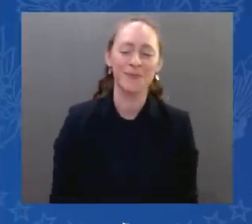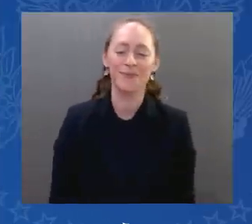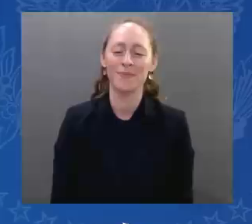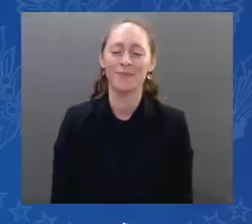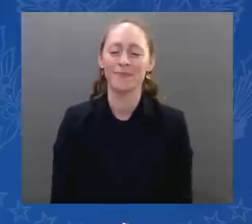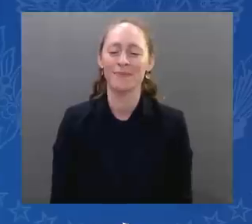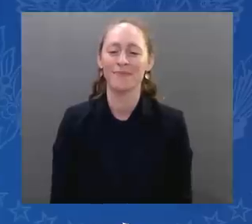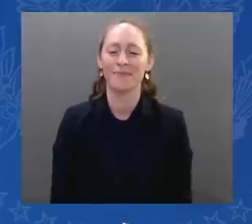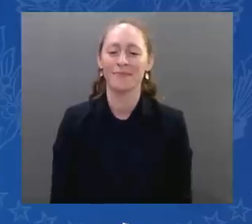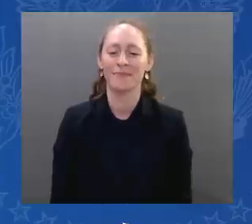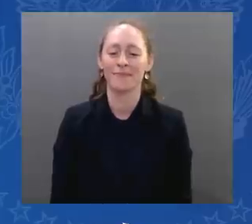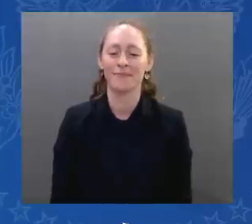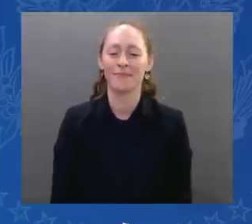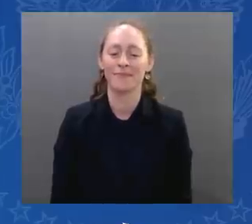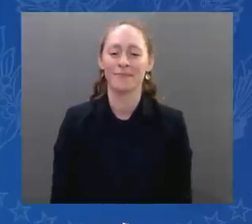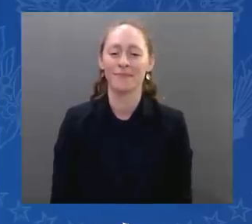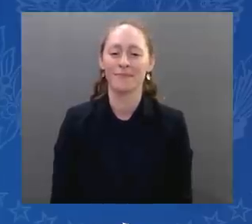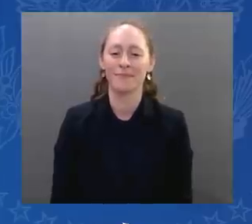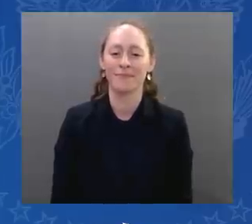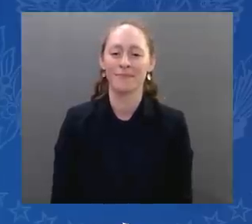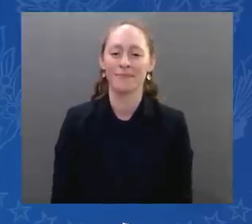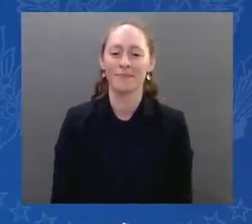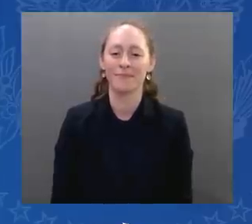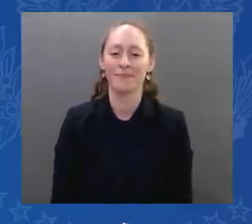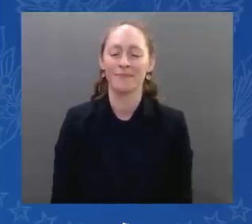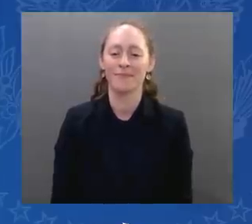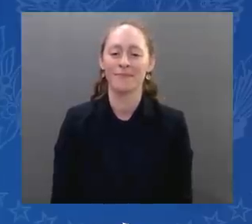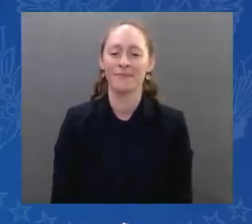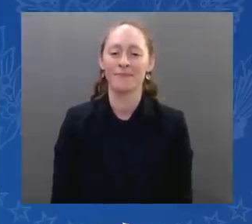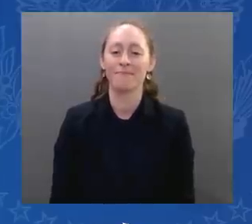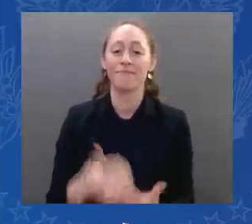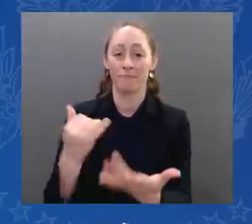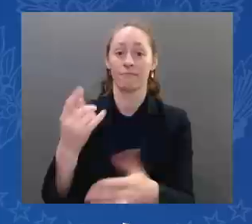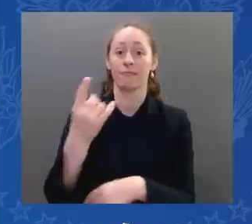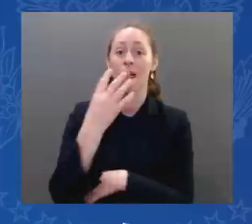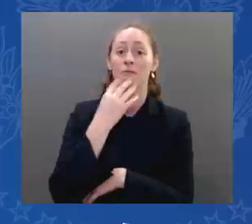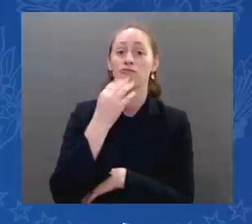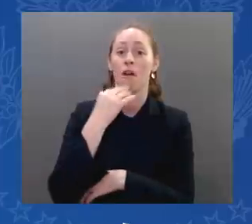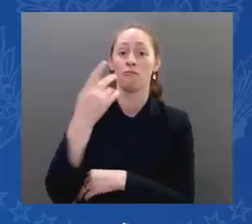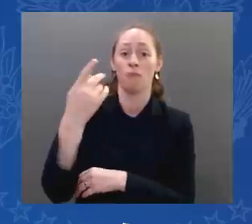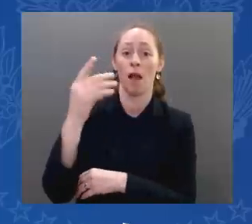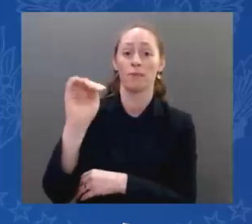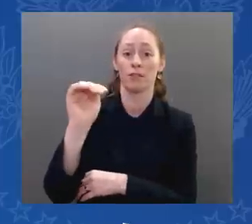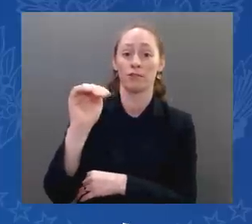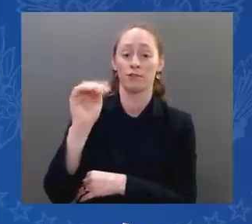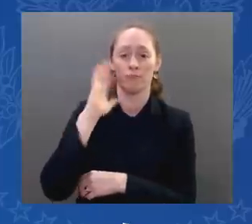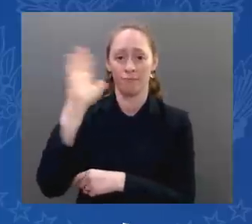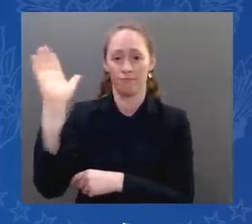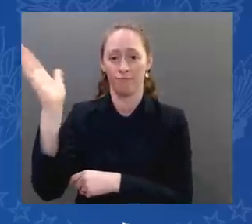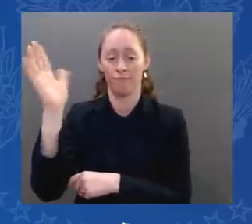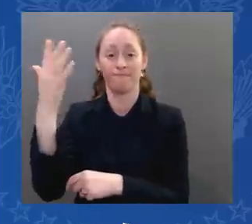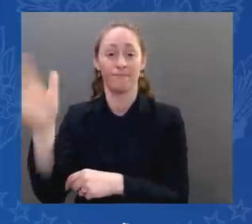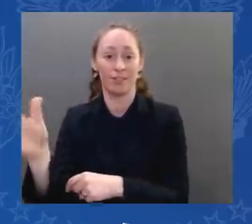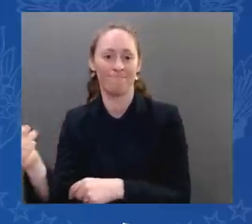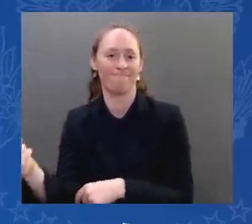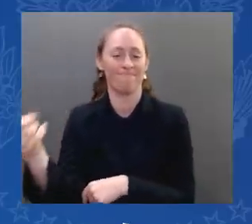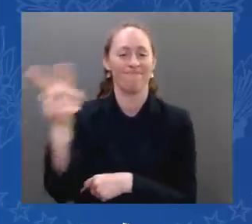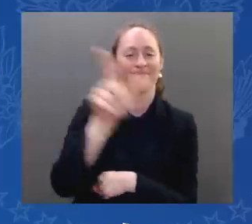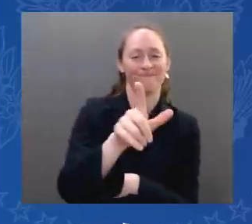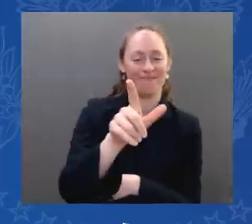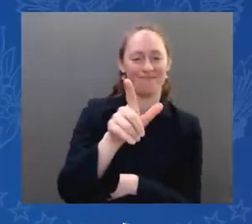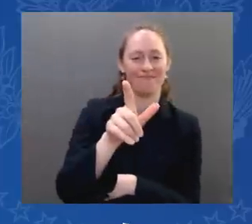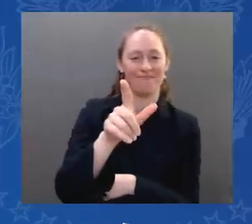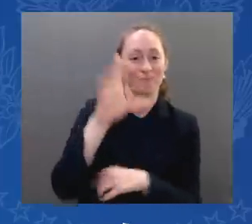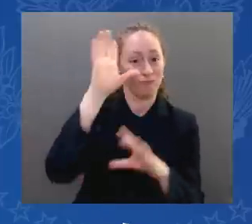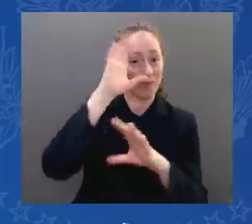followed by the President of the United States, after which we will take questions from the media. Prime Minister Yair Lapid, the floor